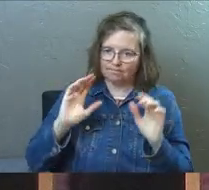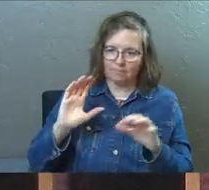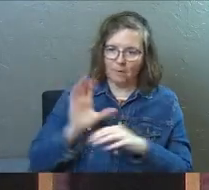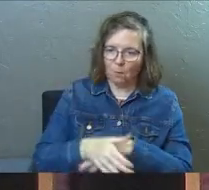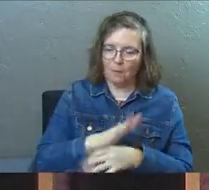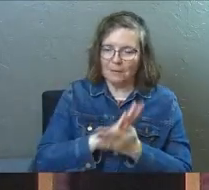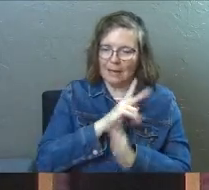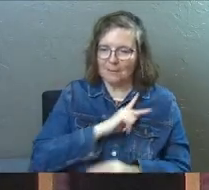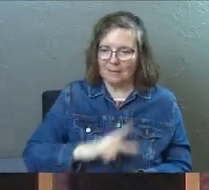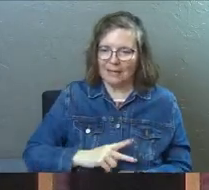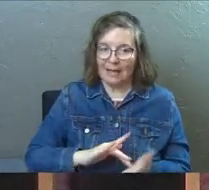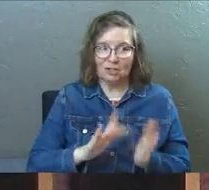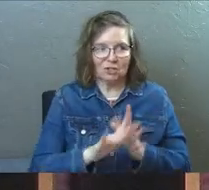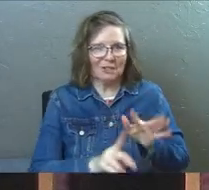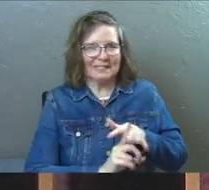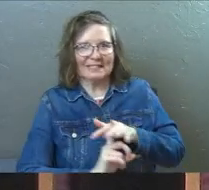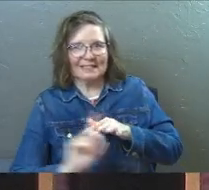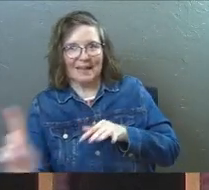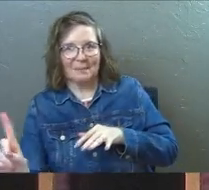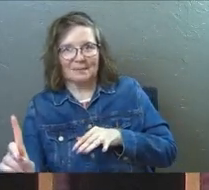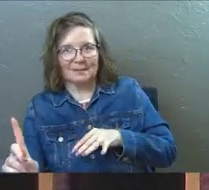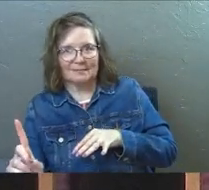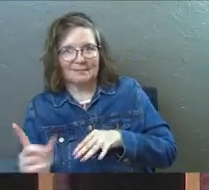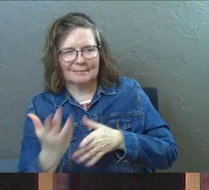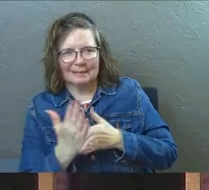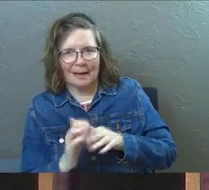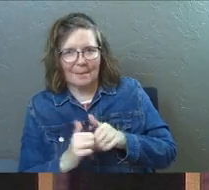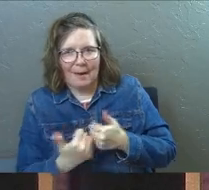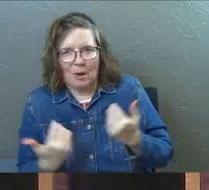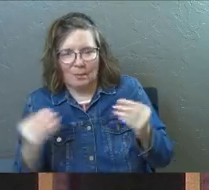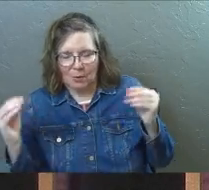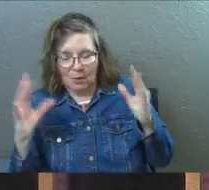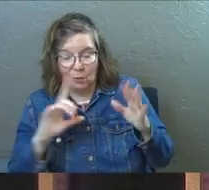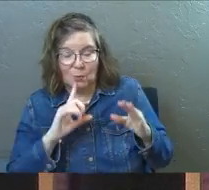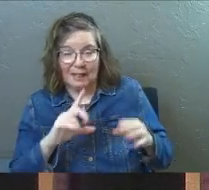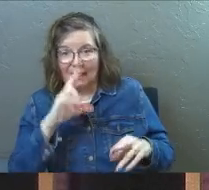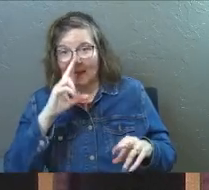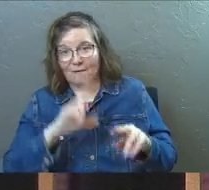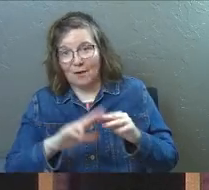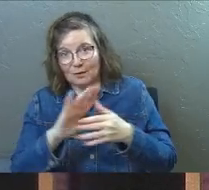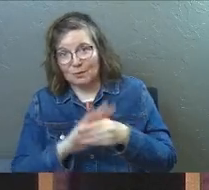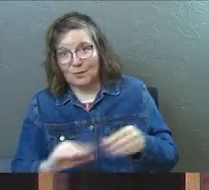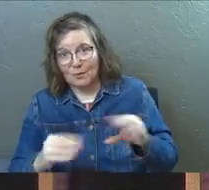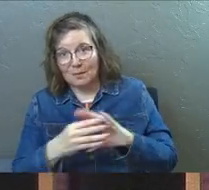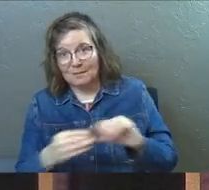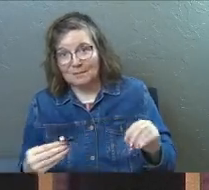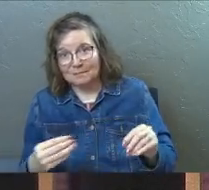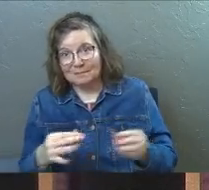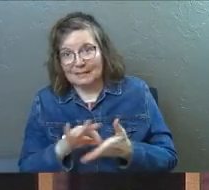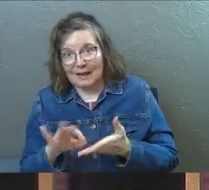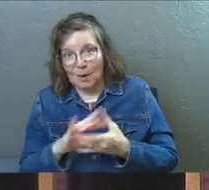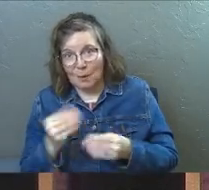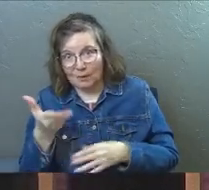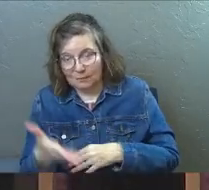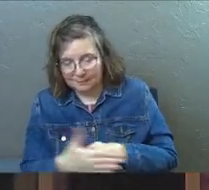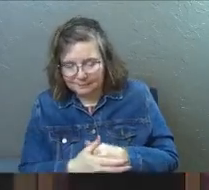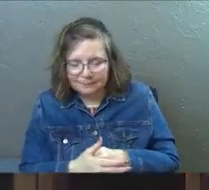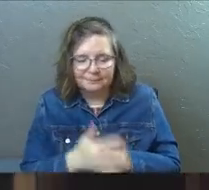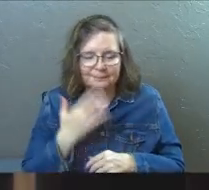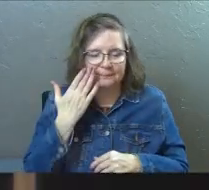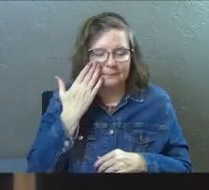by force. And then Jesus escapes them somehow miraculously. It's really a fun little account there.